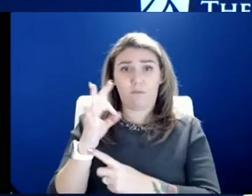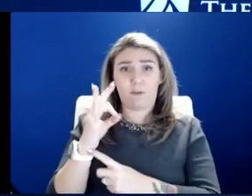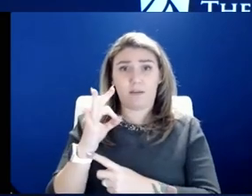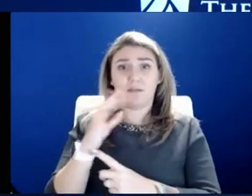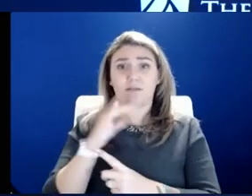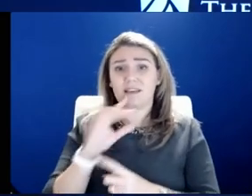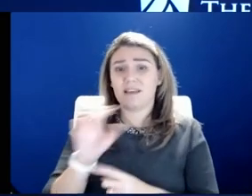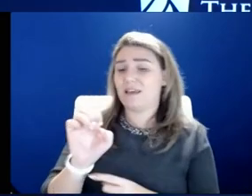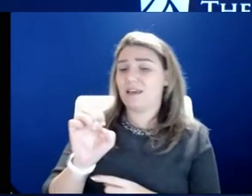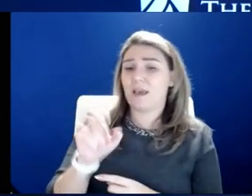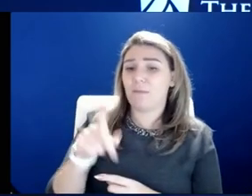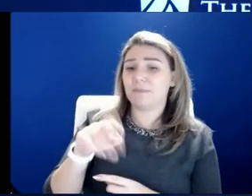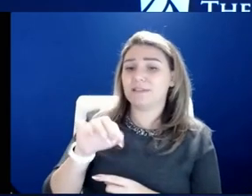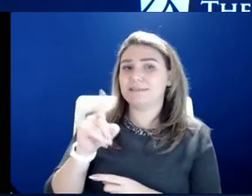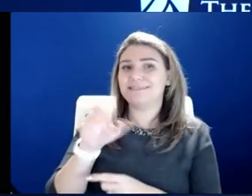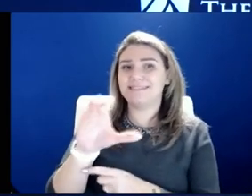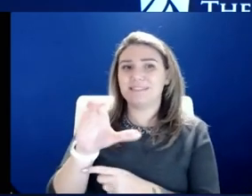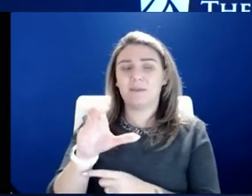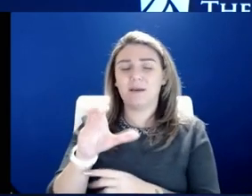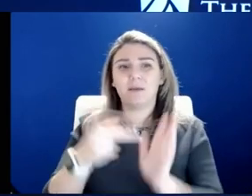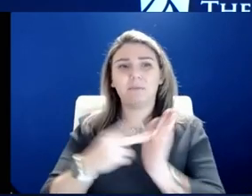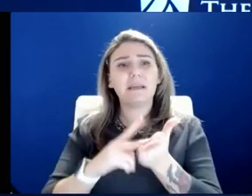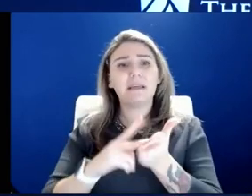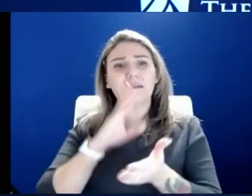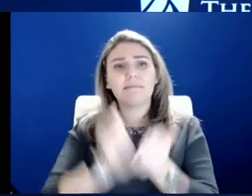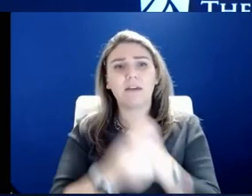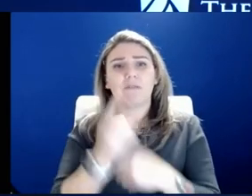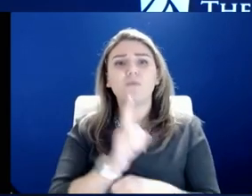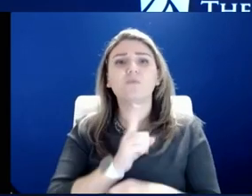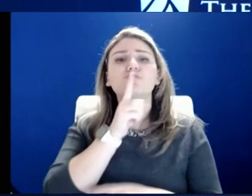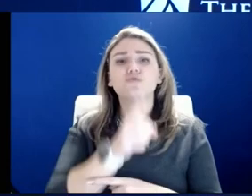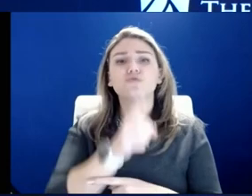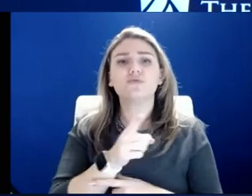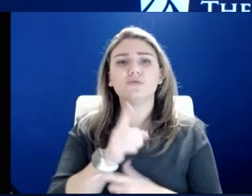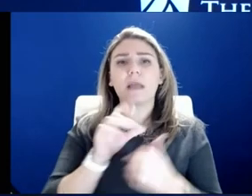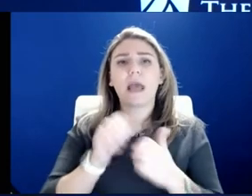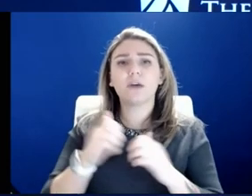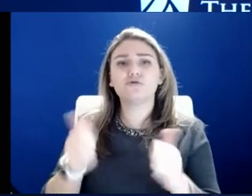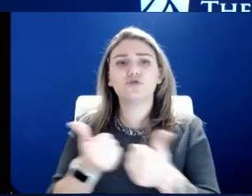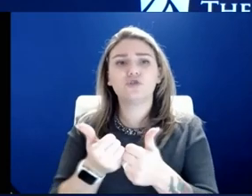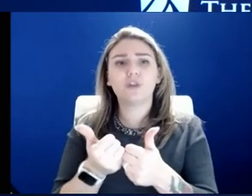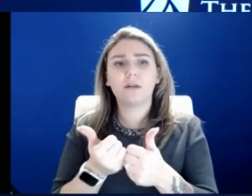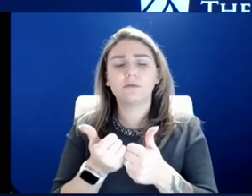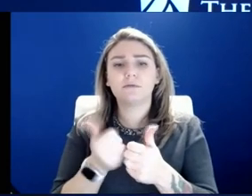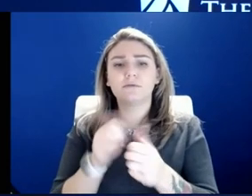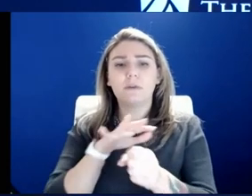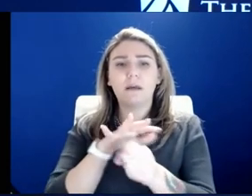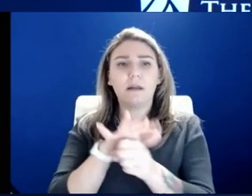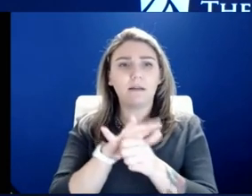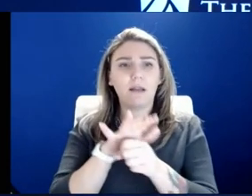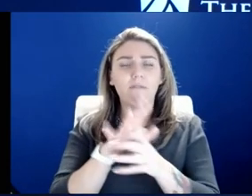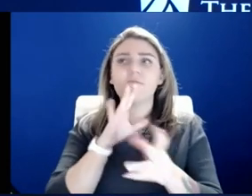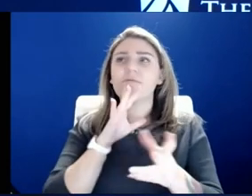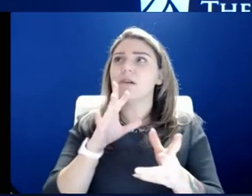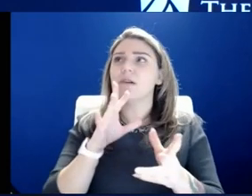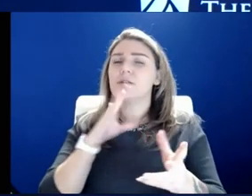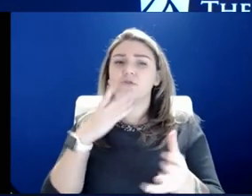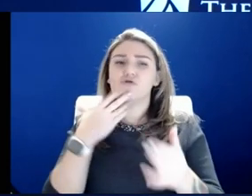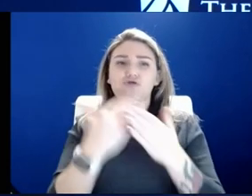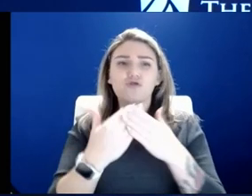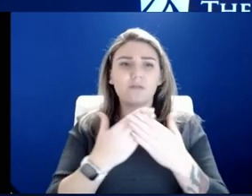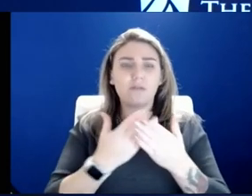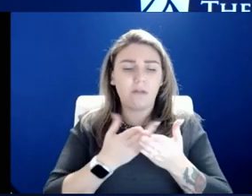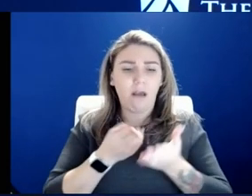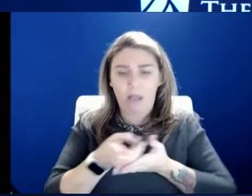truth. That the next great thing that we're challenged by is how we're trying to have enough candor with each other that we have an honest, meaningful